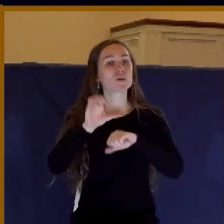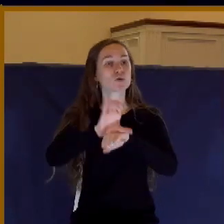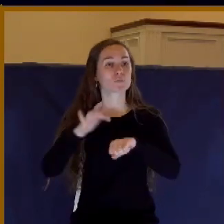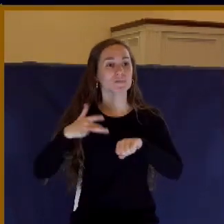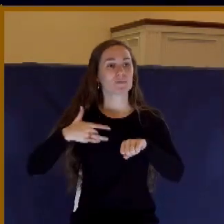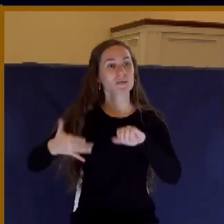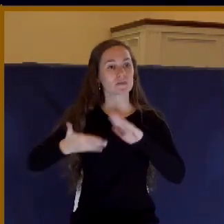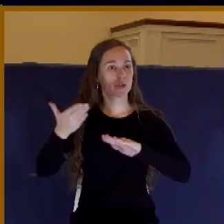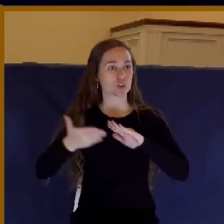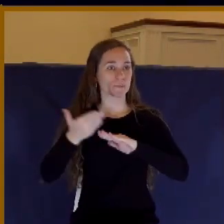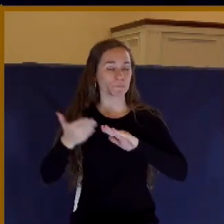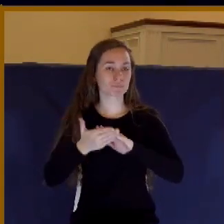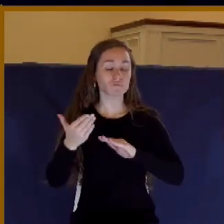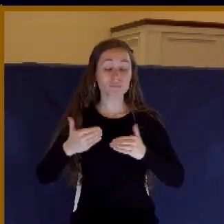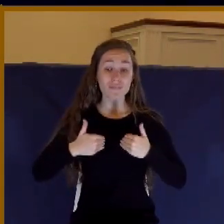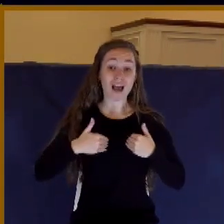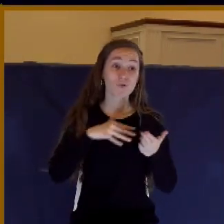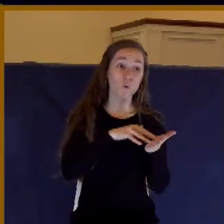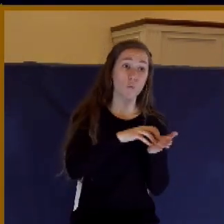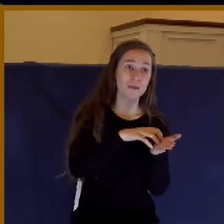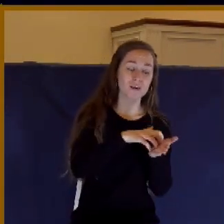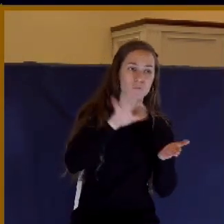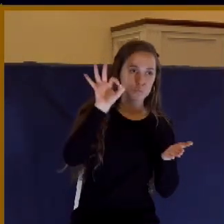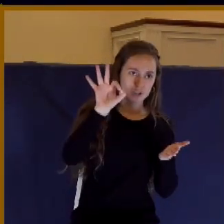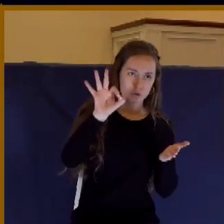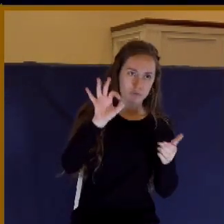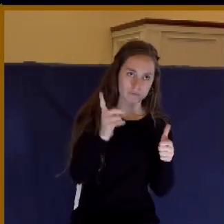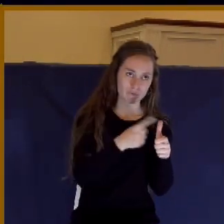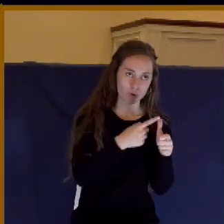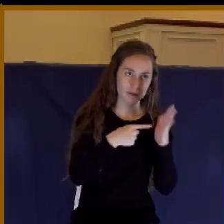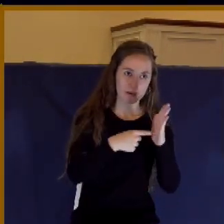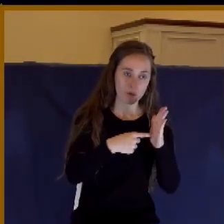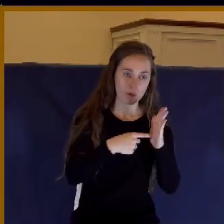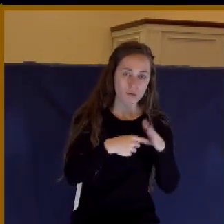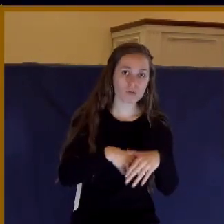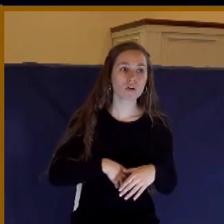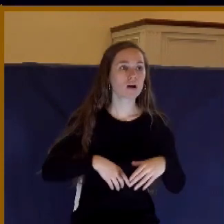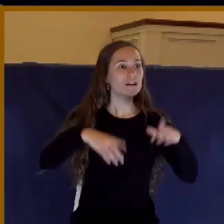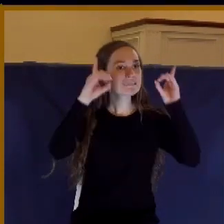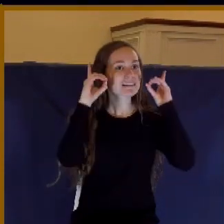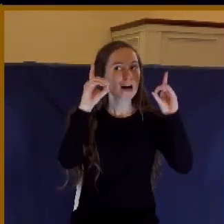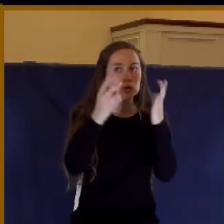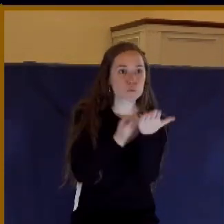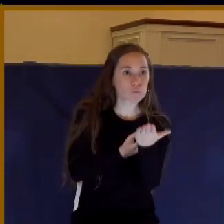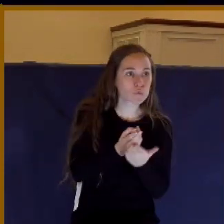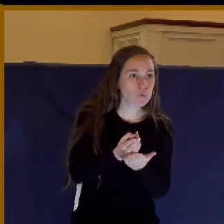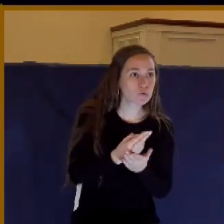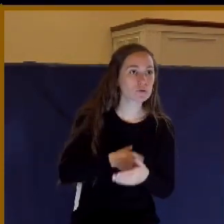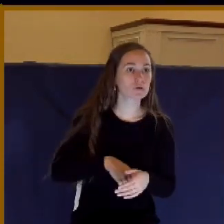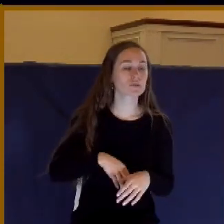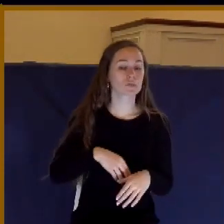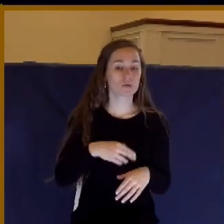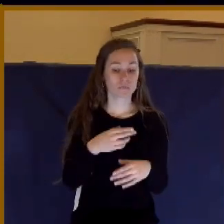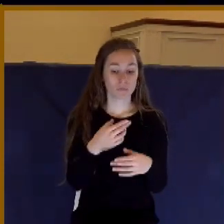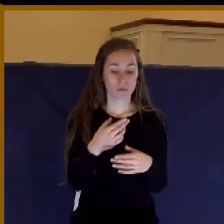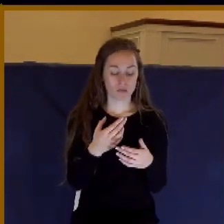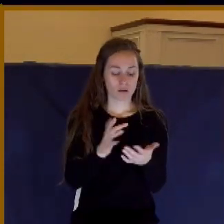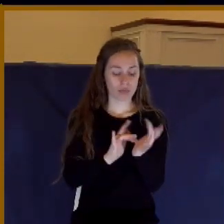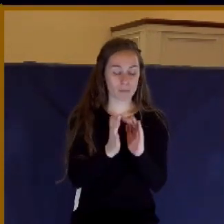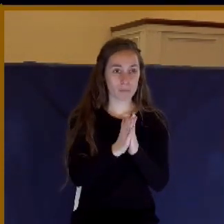there's weak preaching. There's no doctrinal truth. There's no depth of Scripture. There's nothing really definitive that is said.